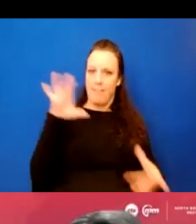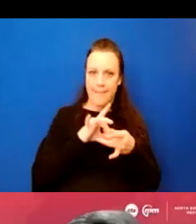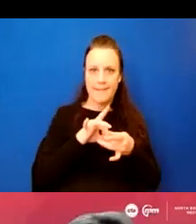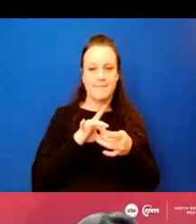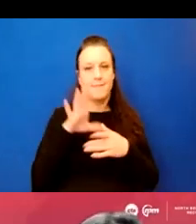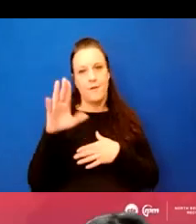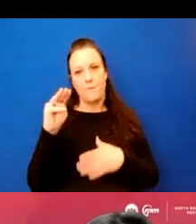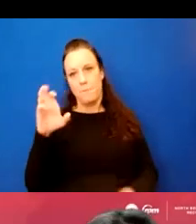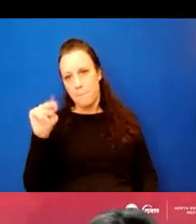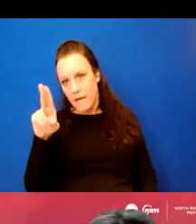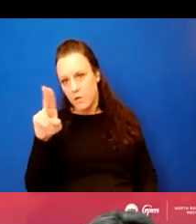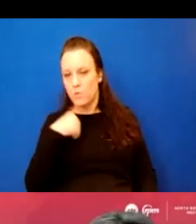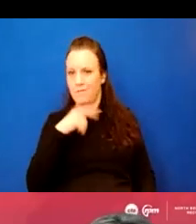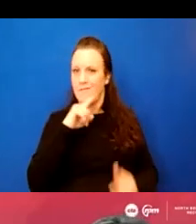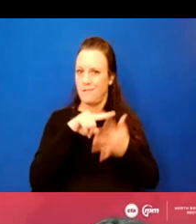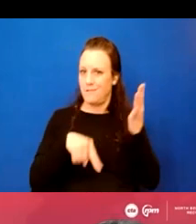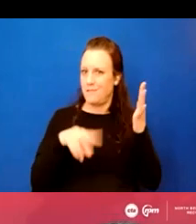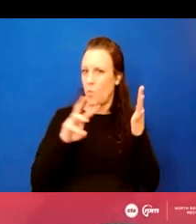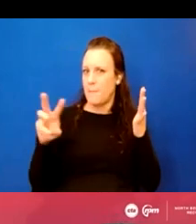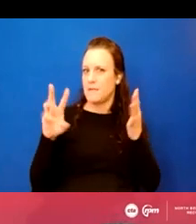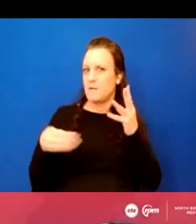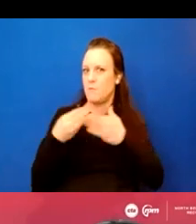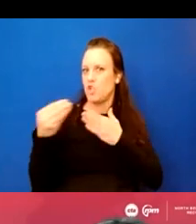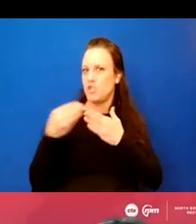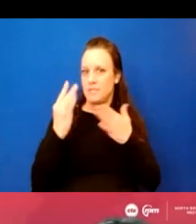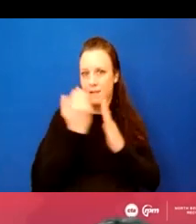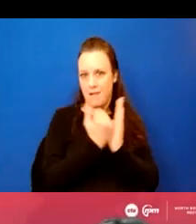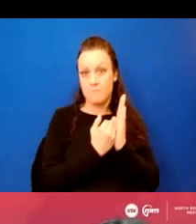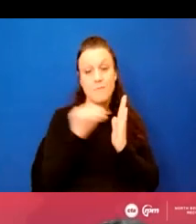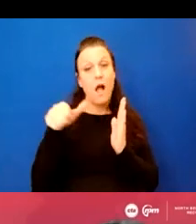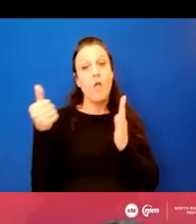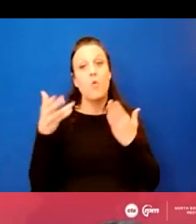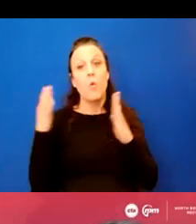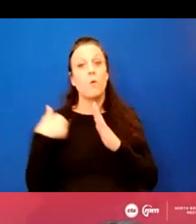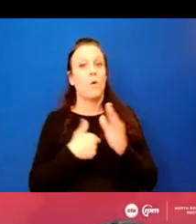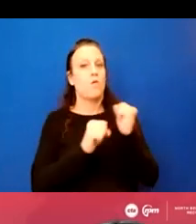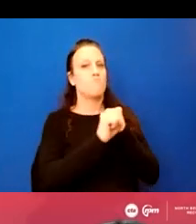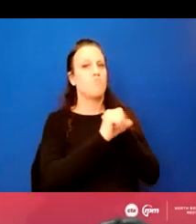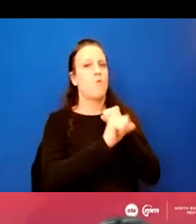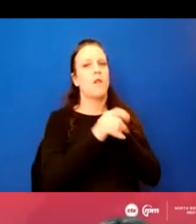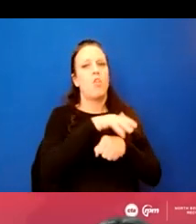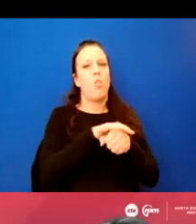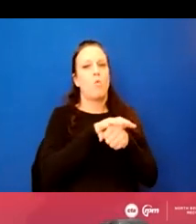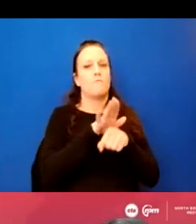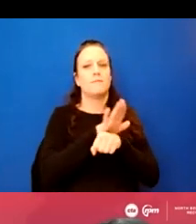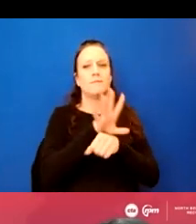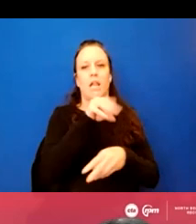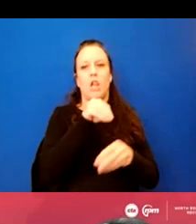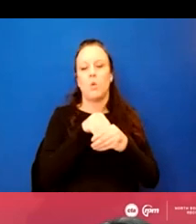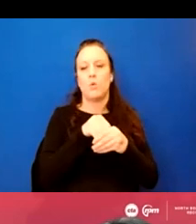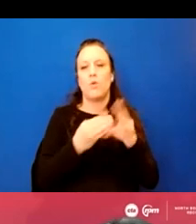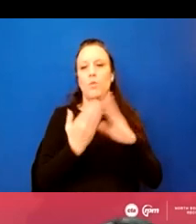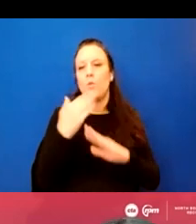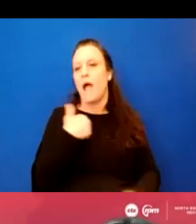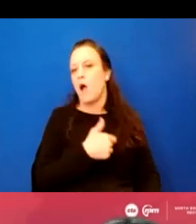websites to purchase items and so forth. Other ways that we are promoting local businesses include through our